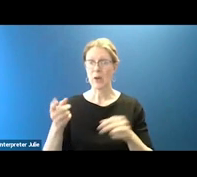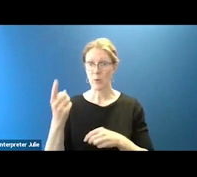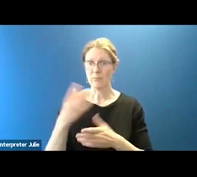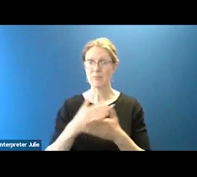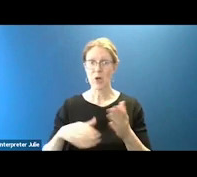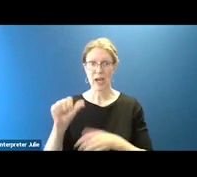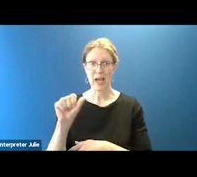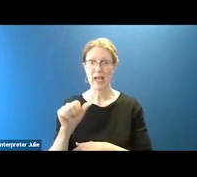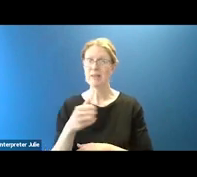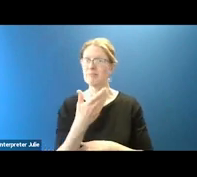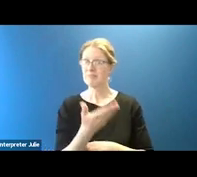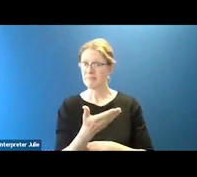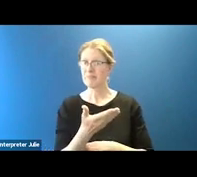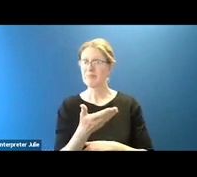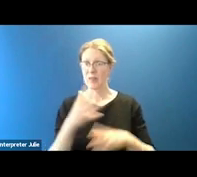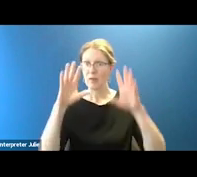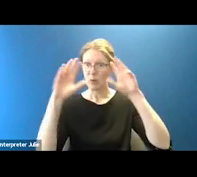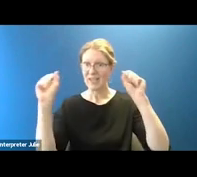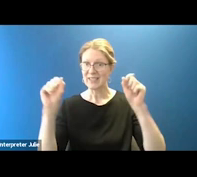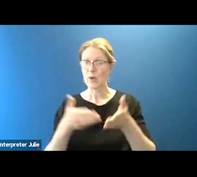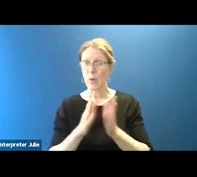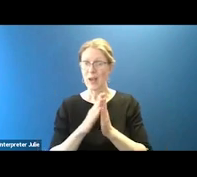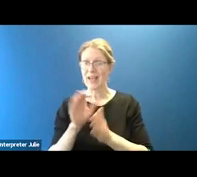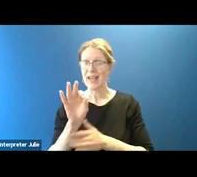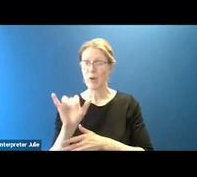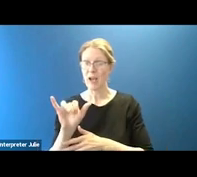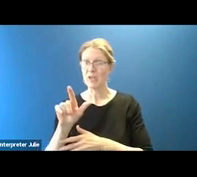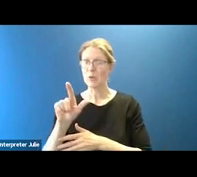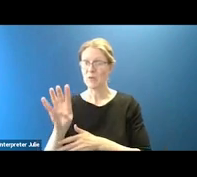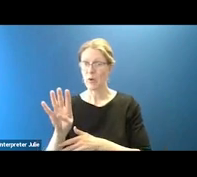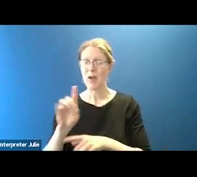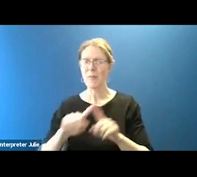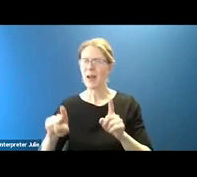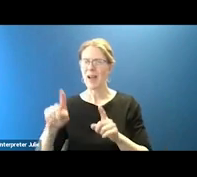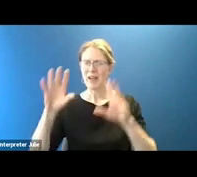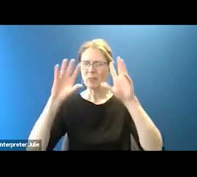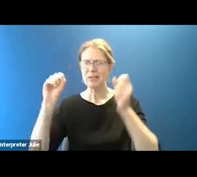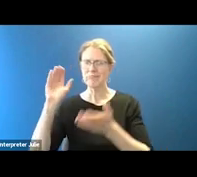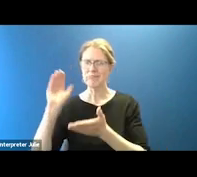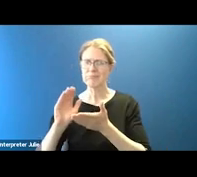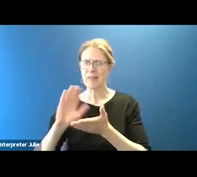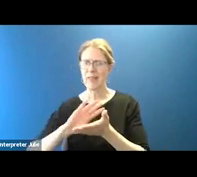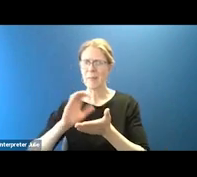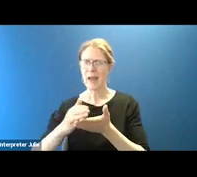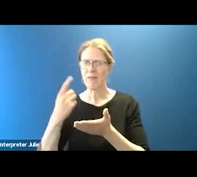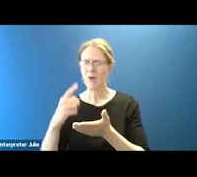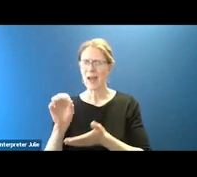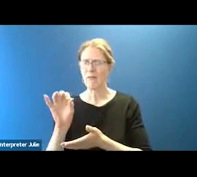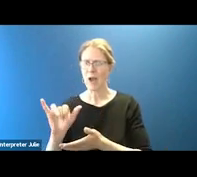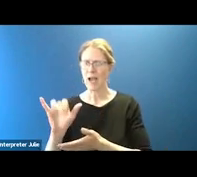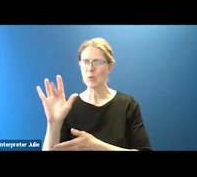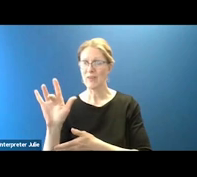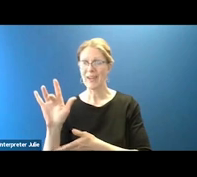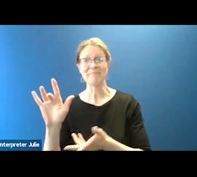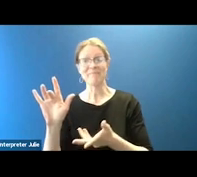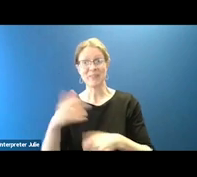was the President's request in FY24, but President Biden requested a lower amount for FY25. We, of course, would